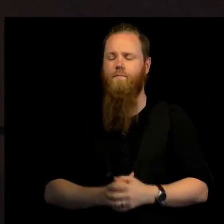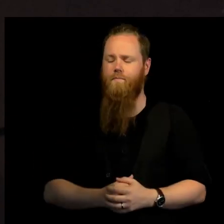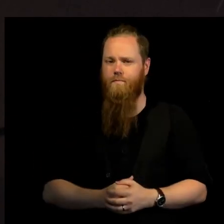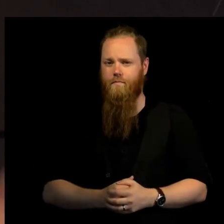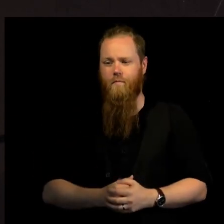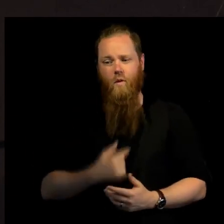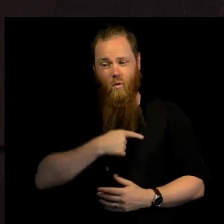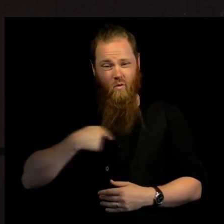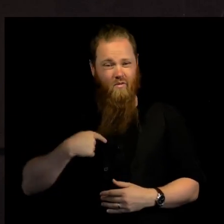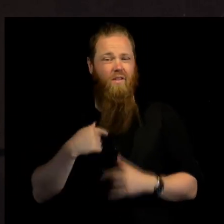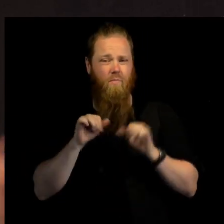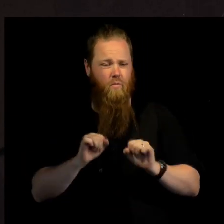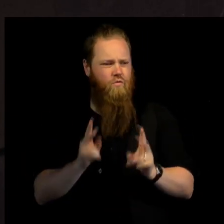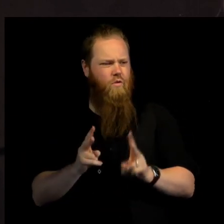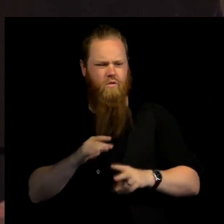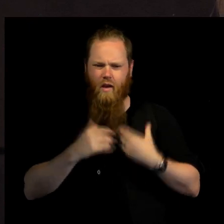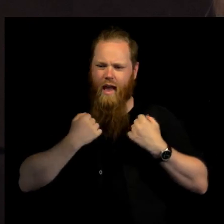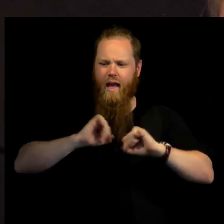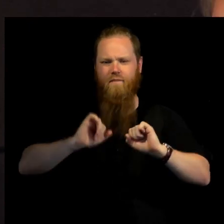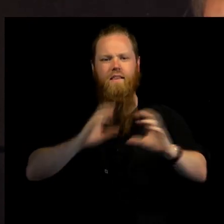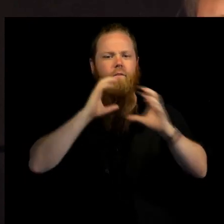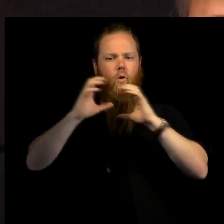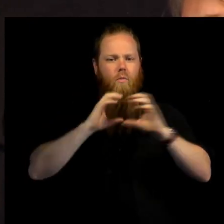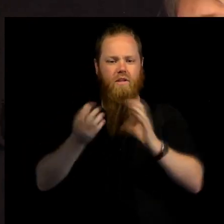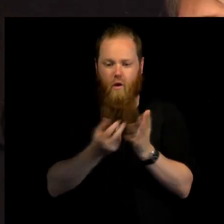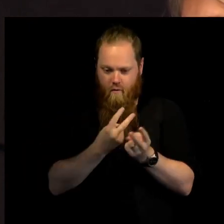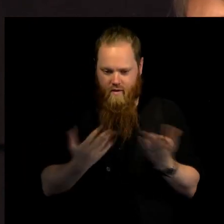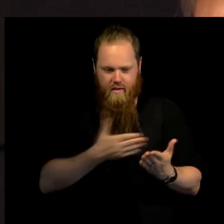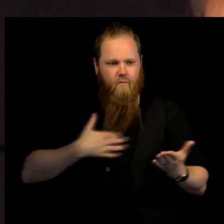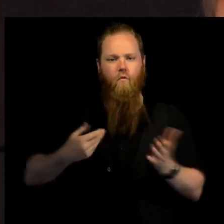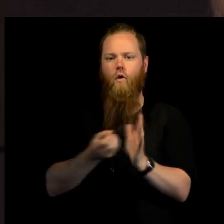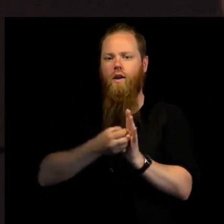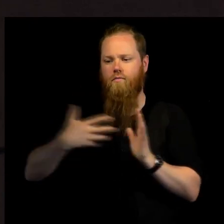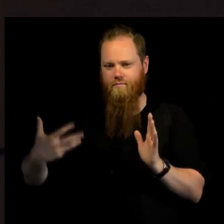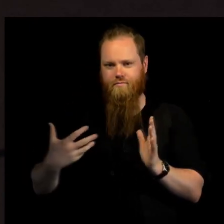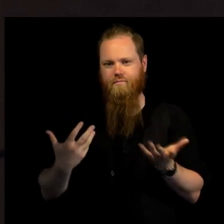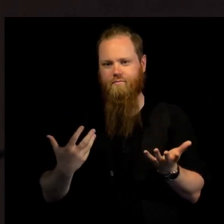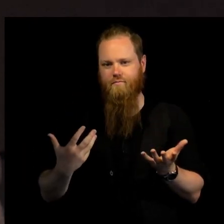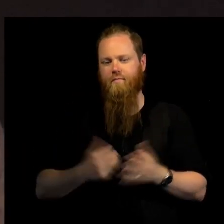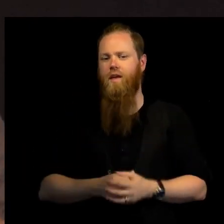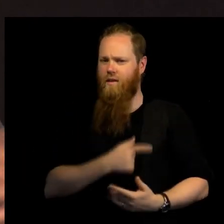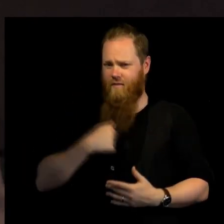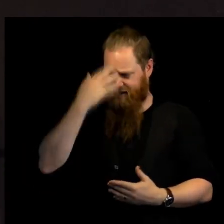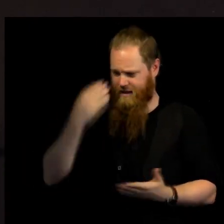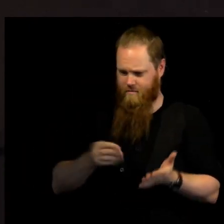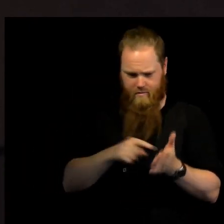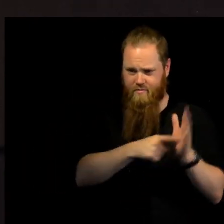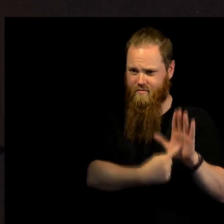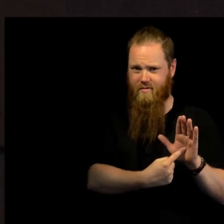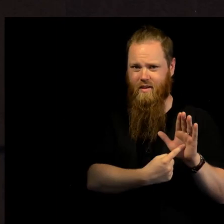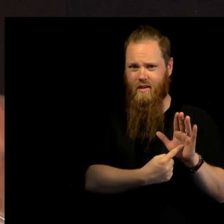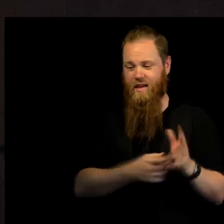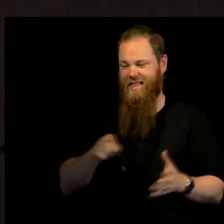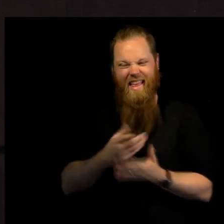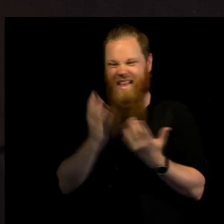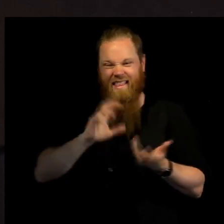I would agree with you. We need to be very efficient in communicating the results. This is where funding then comes in, where we should be able to say that things are not in a crisis. We